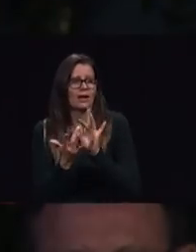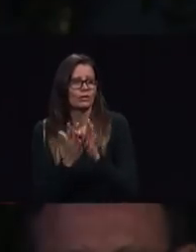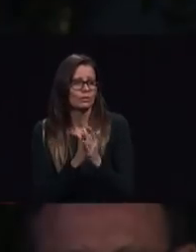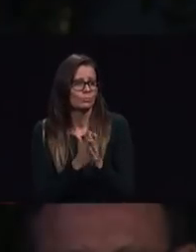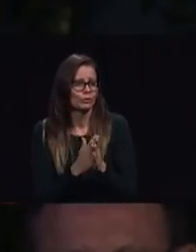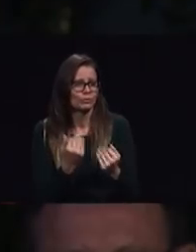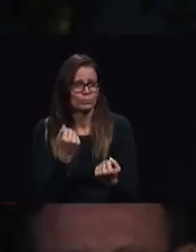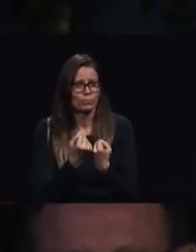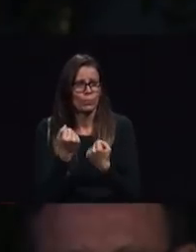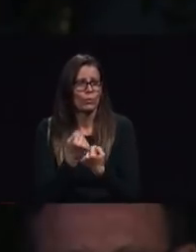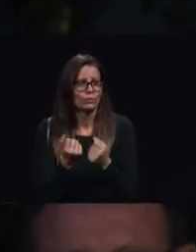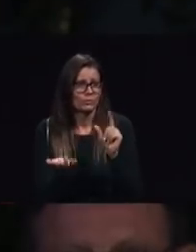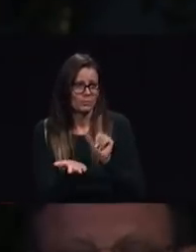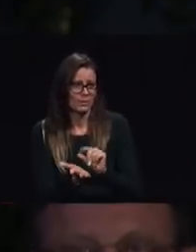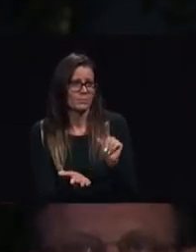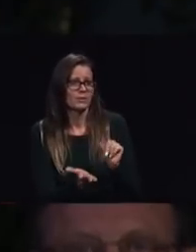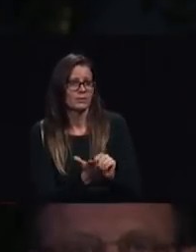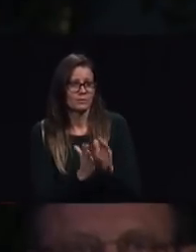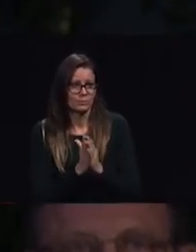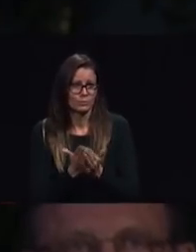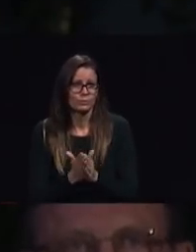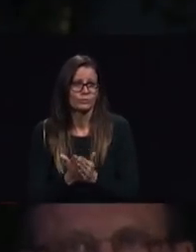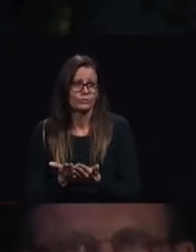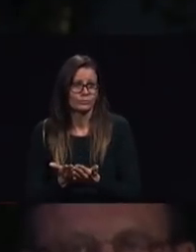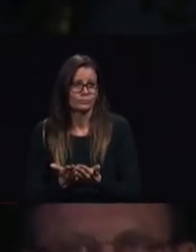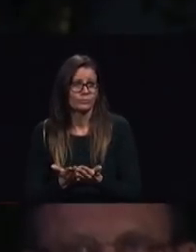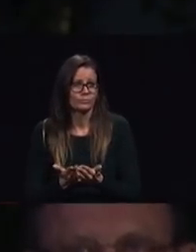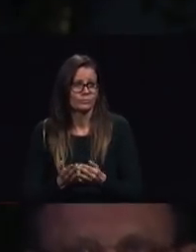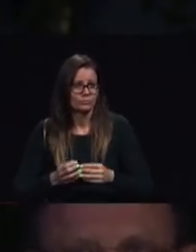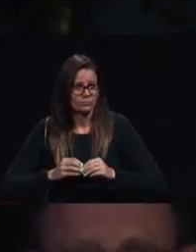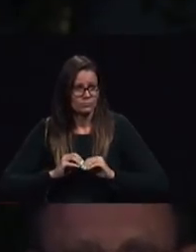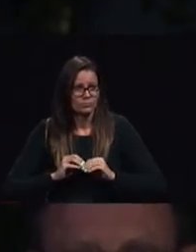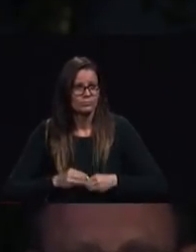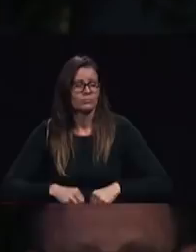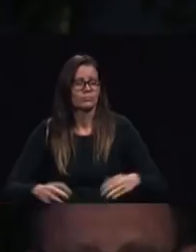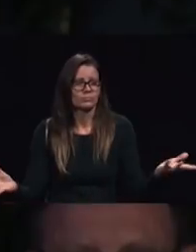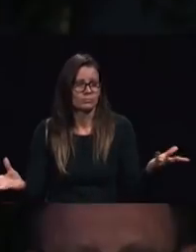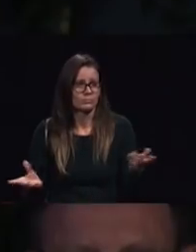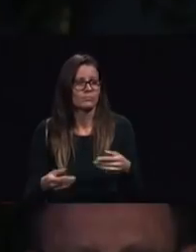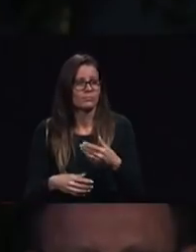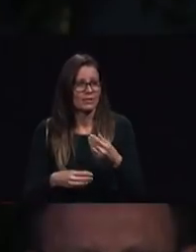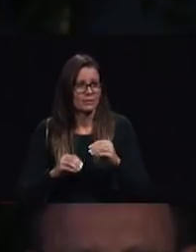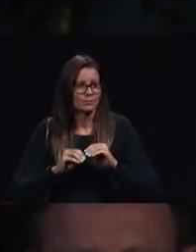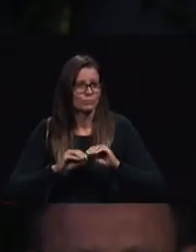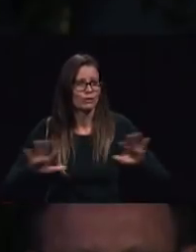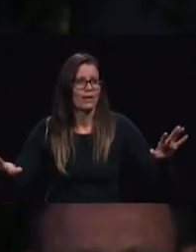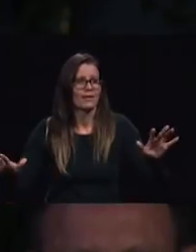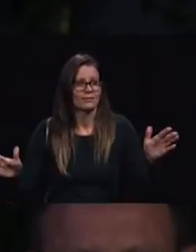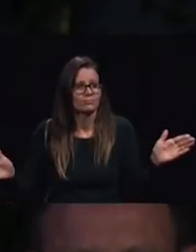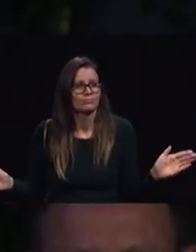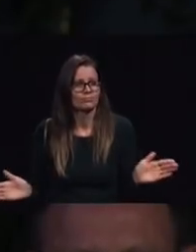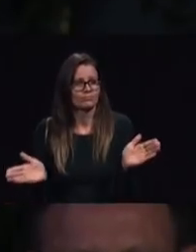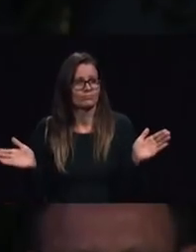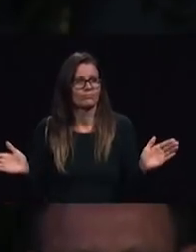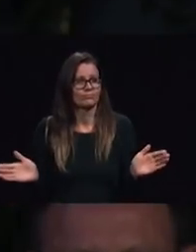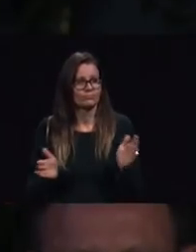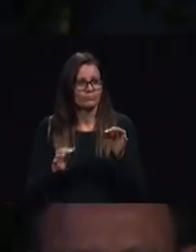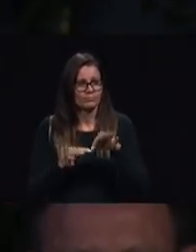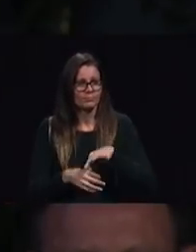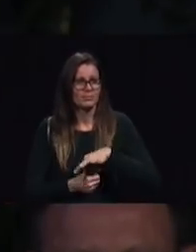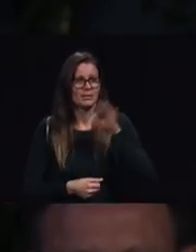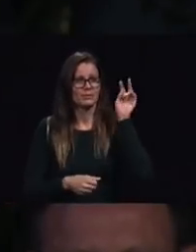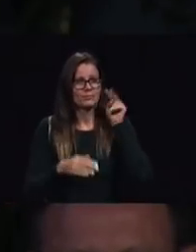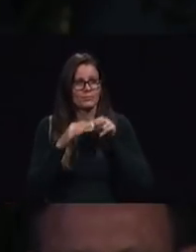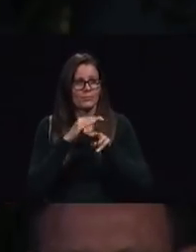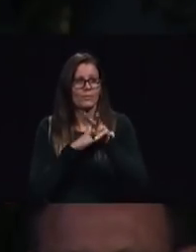missionary book of the year and the wide distribution widely promoting the spirit of prophecy and reading programs for